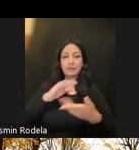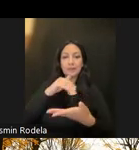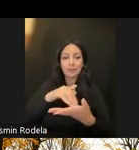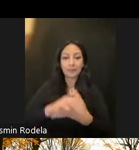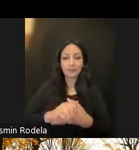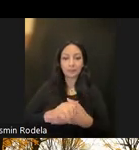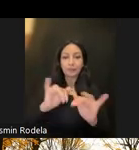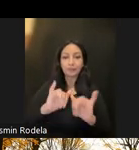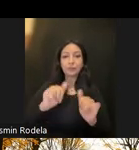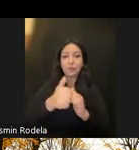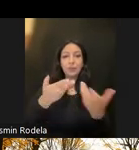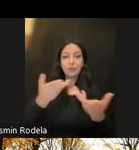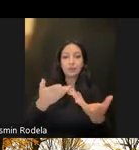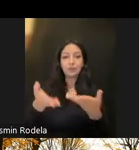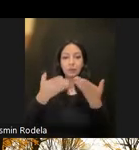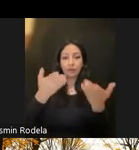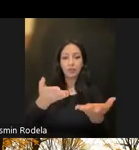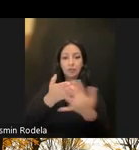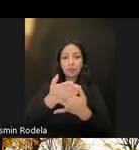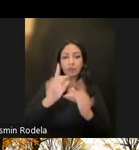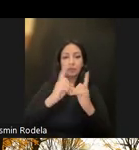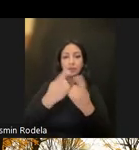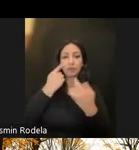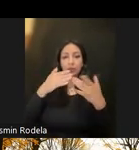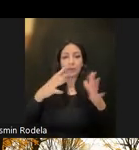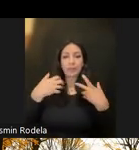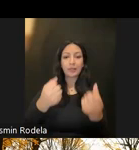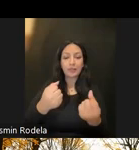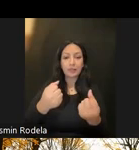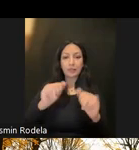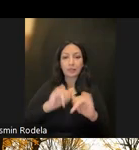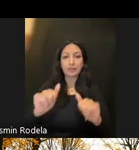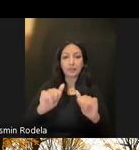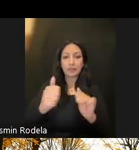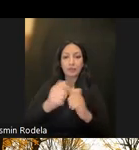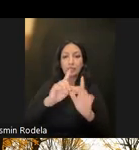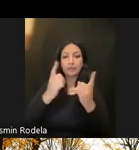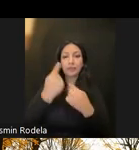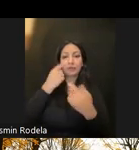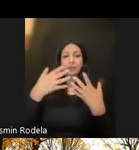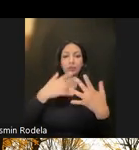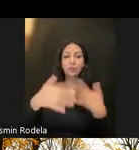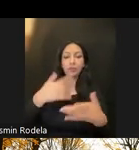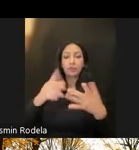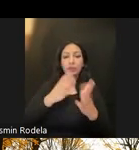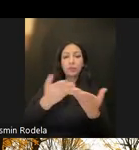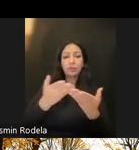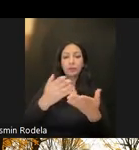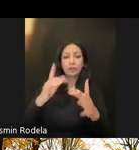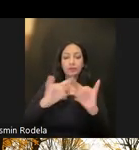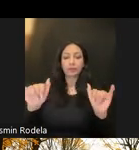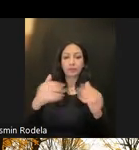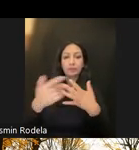as well as services provided by the Department of Public Health, as well as Department of Social Services, etc.